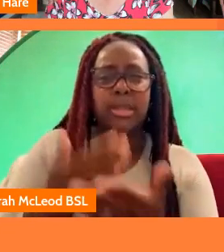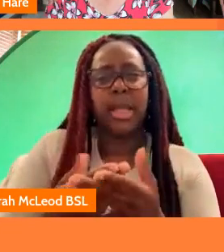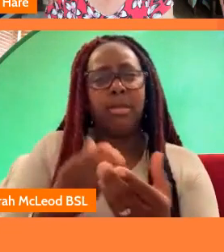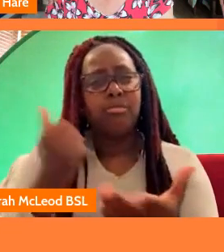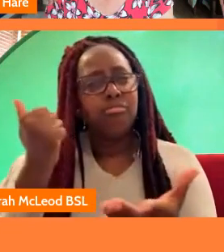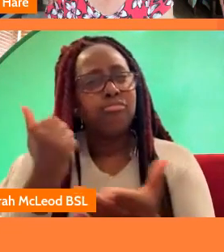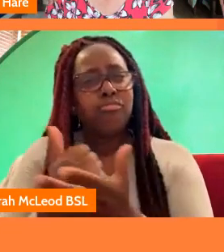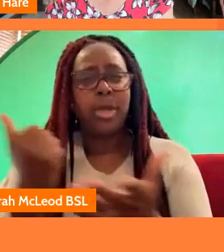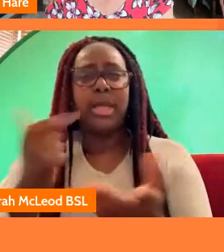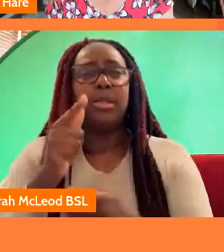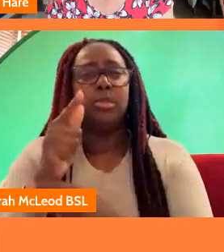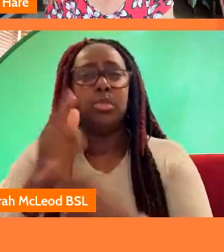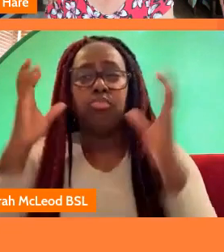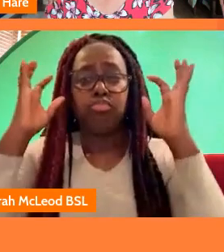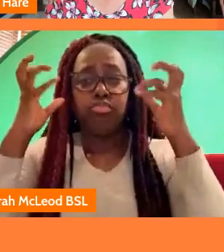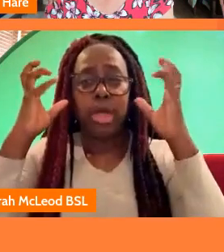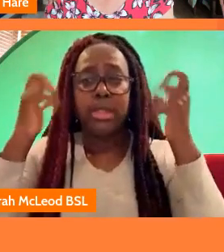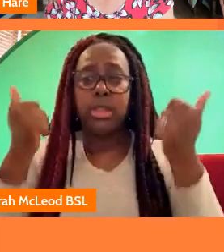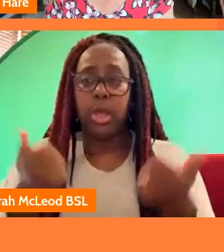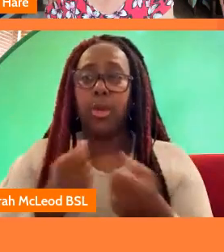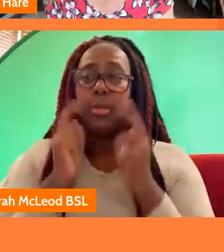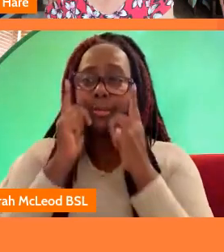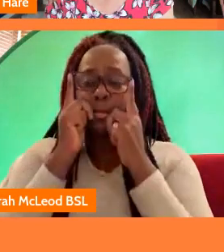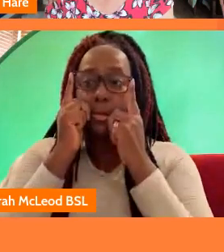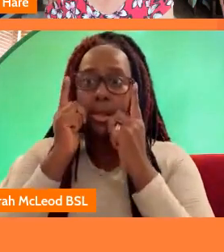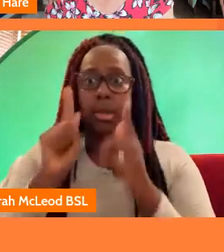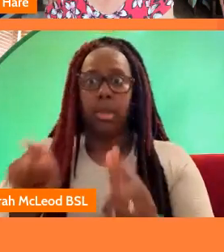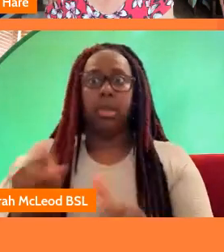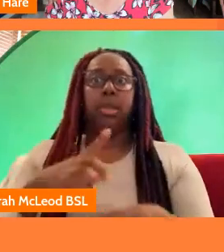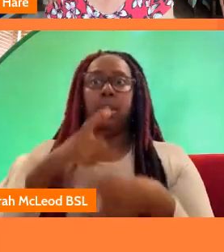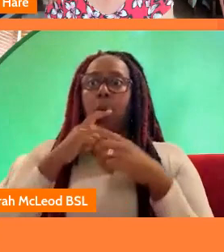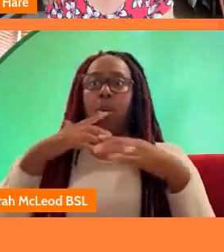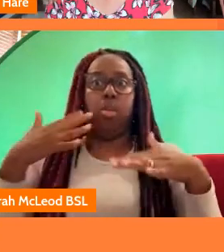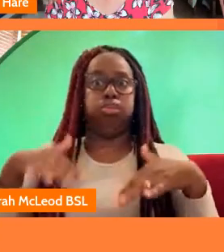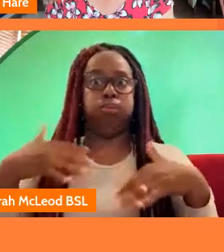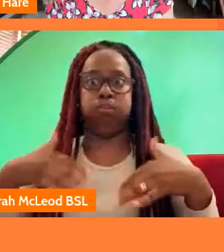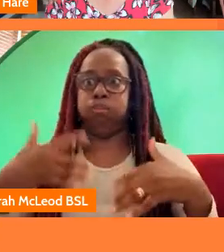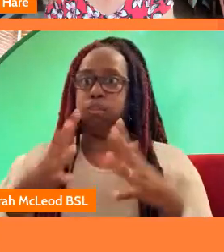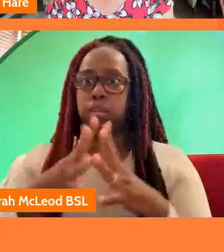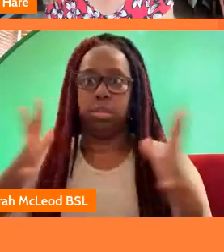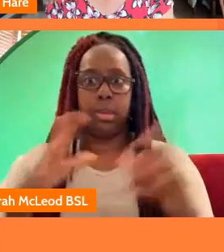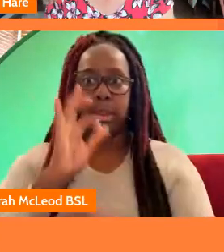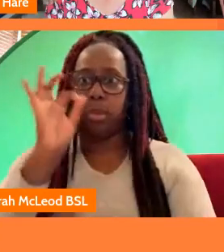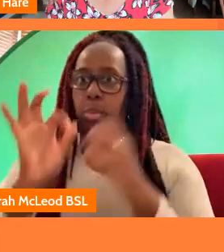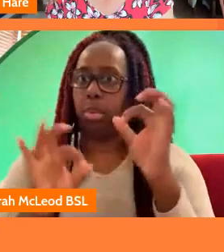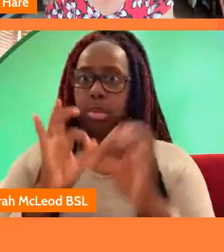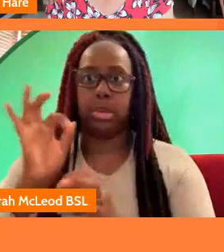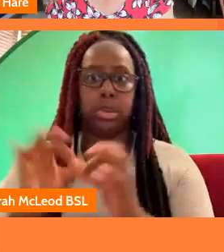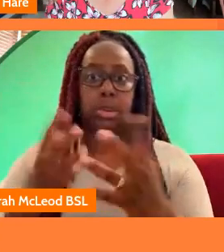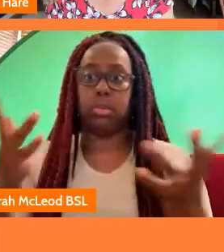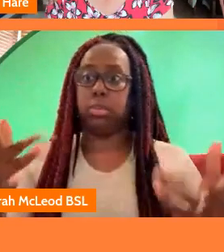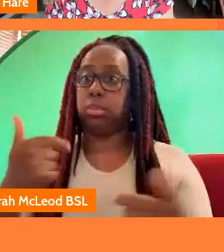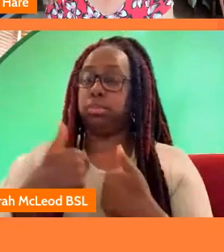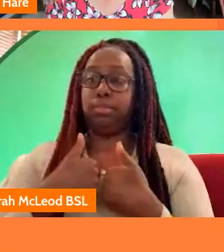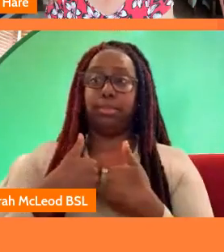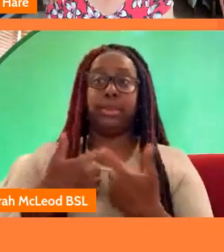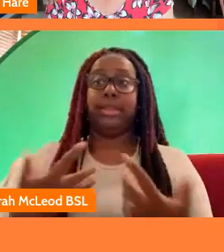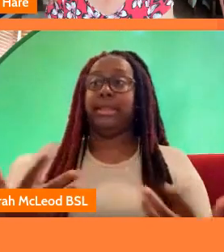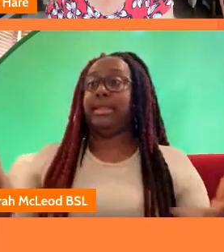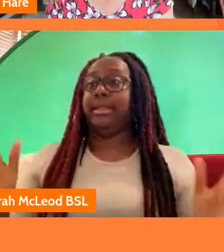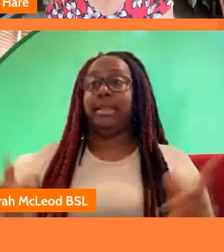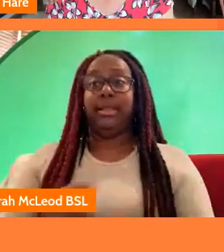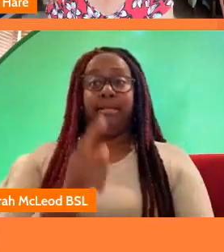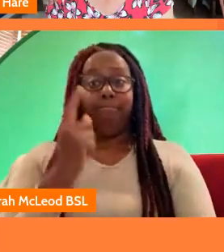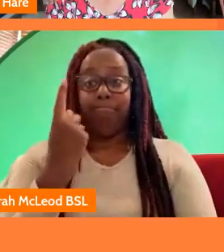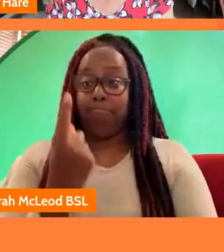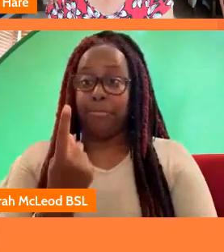wow that's a big question i mean that's what i spend most of my time doing i think um i mean the first the first thing